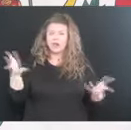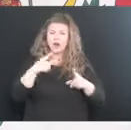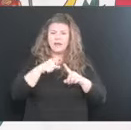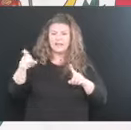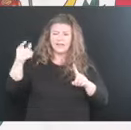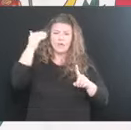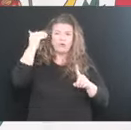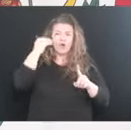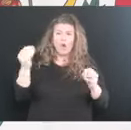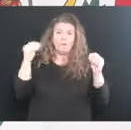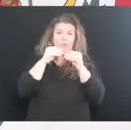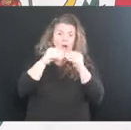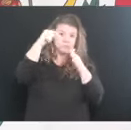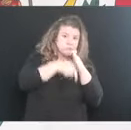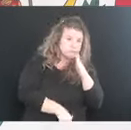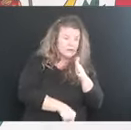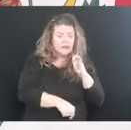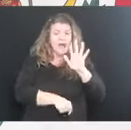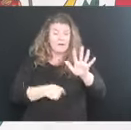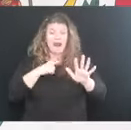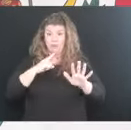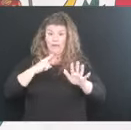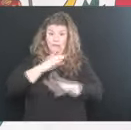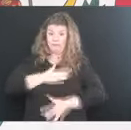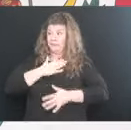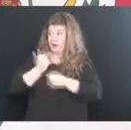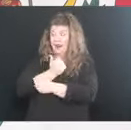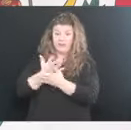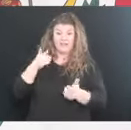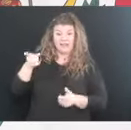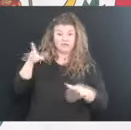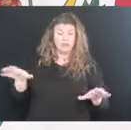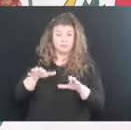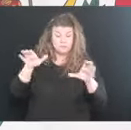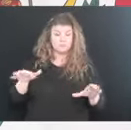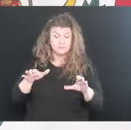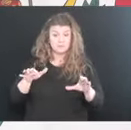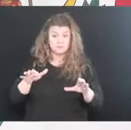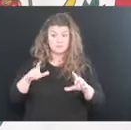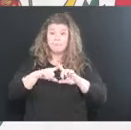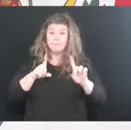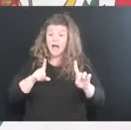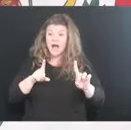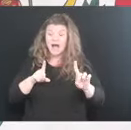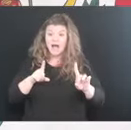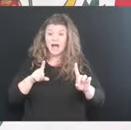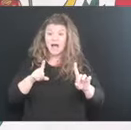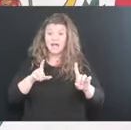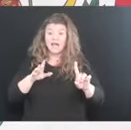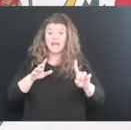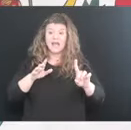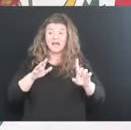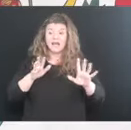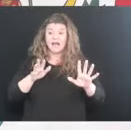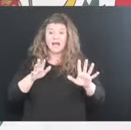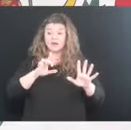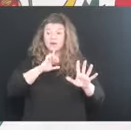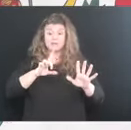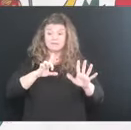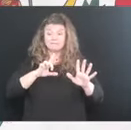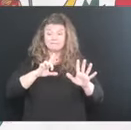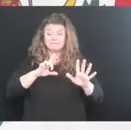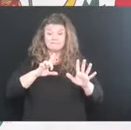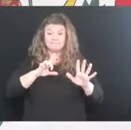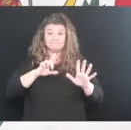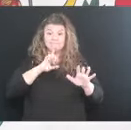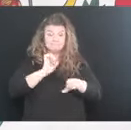but, uh, but I appreciate him and I appreciate everything that he's doing. Uh, but the, the, the brass tax facts is it's